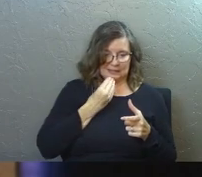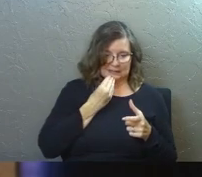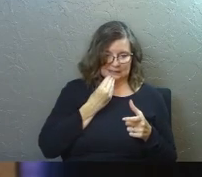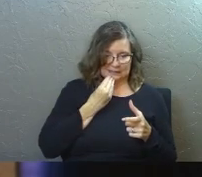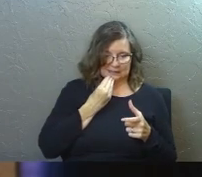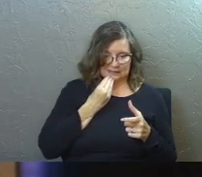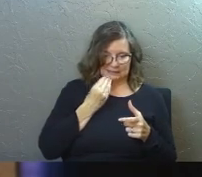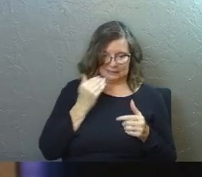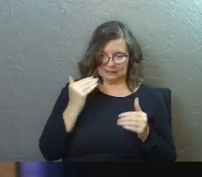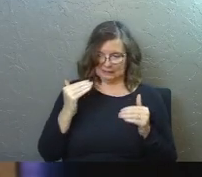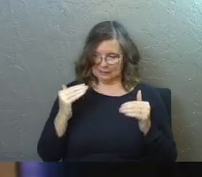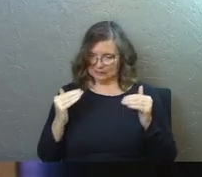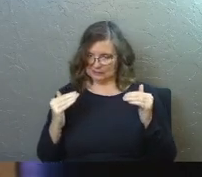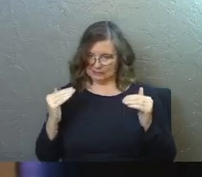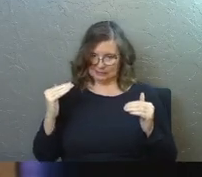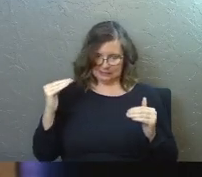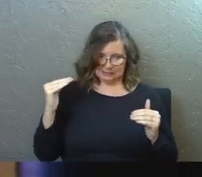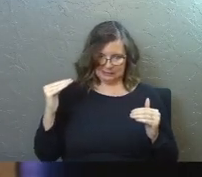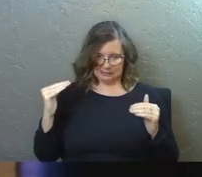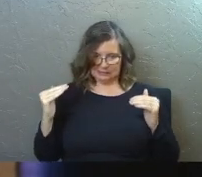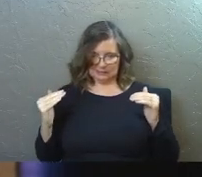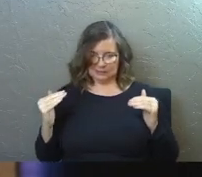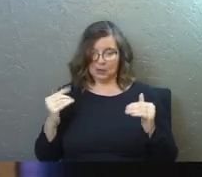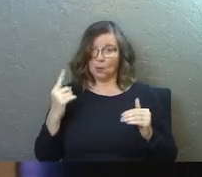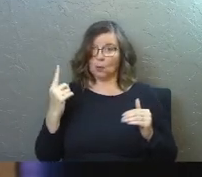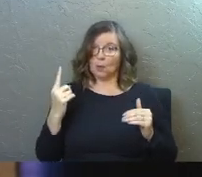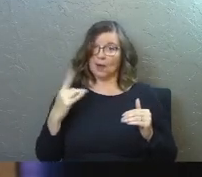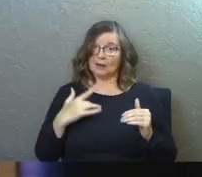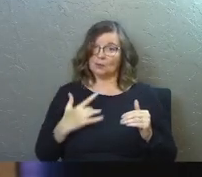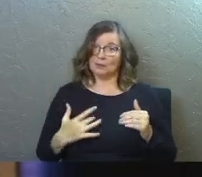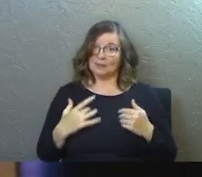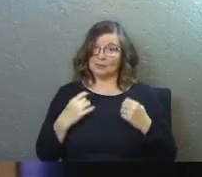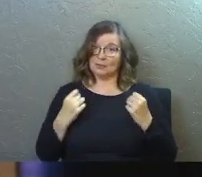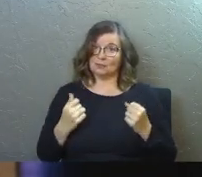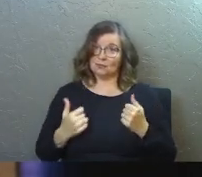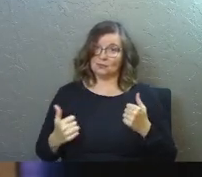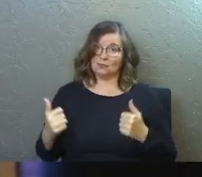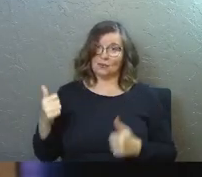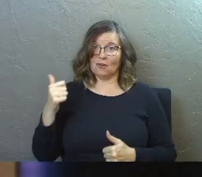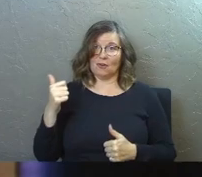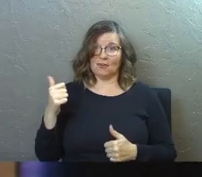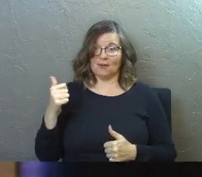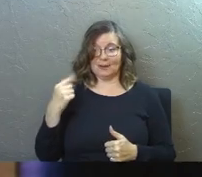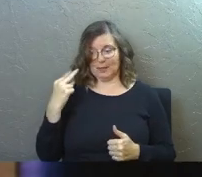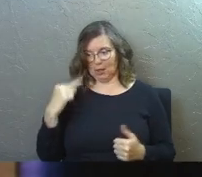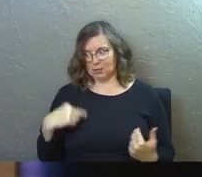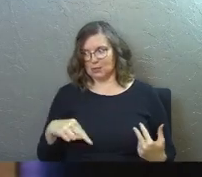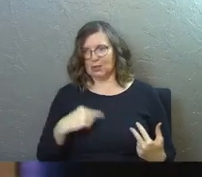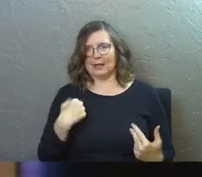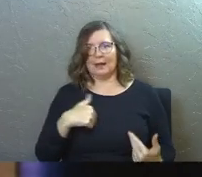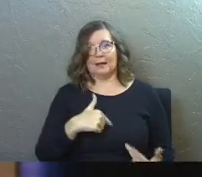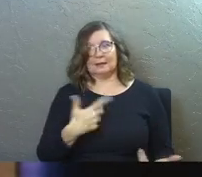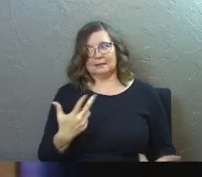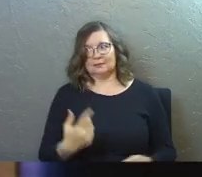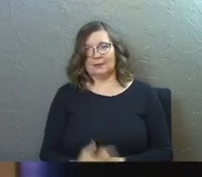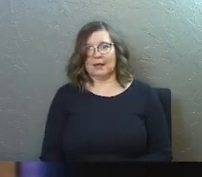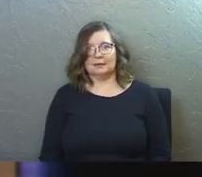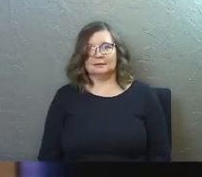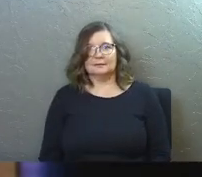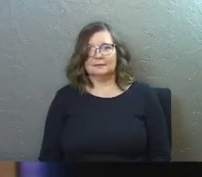physical fitness. And one of your desires is stronger. Because look at us. Right?